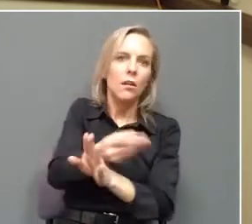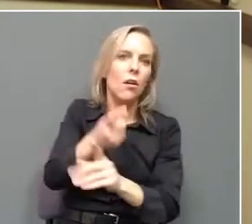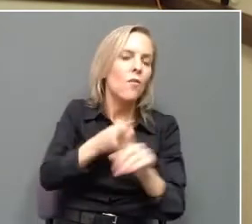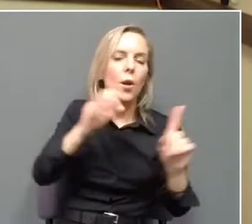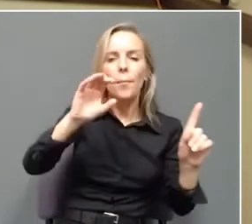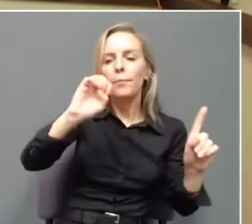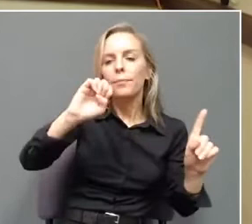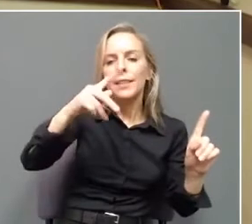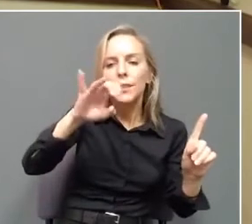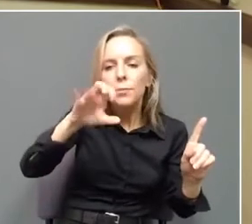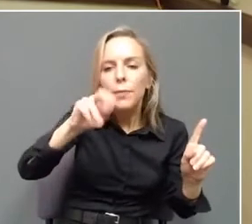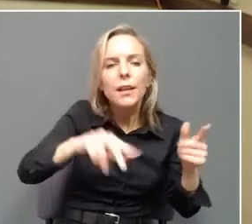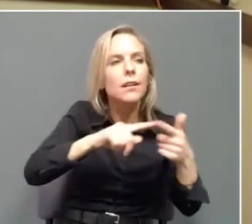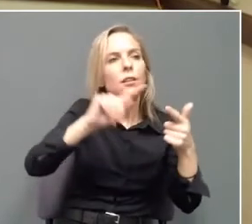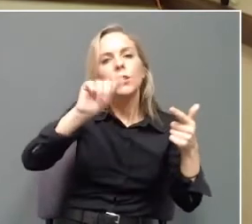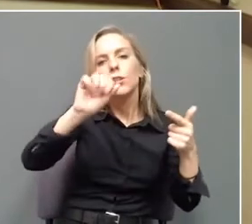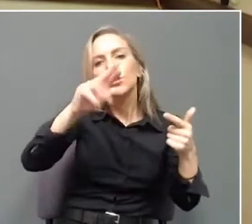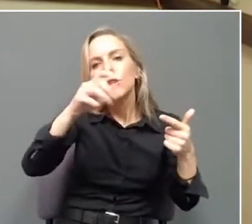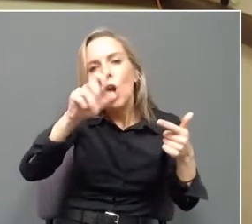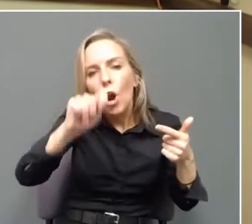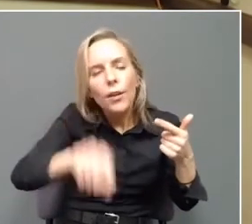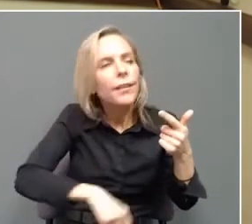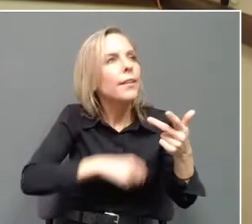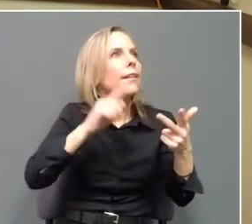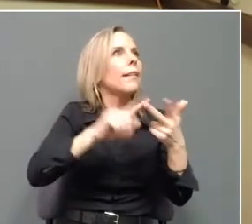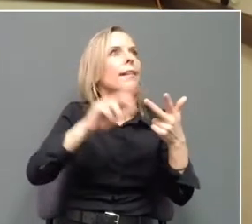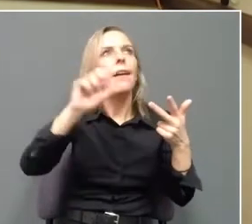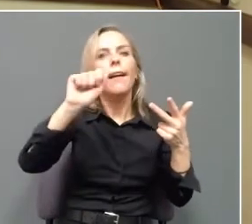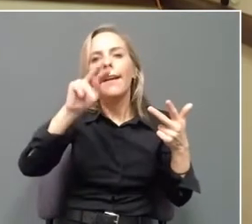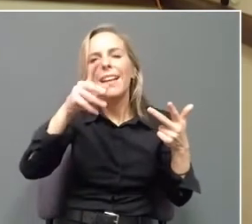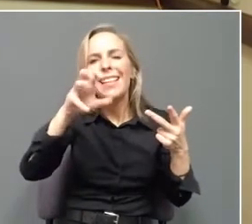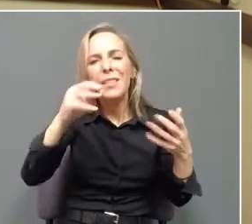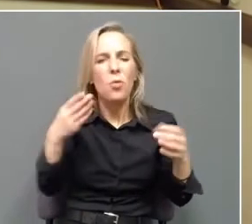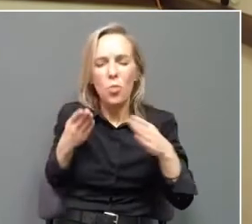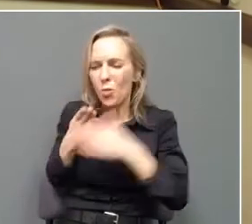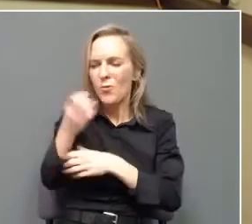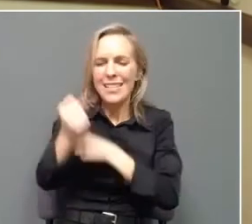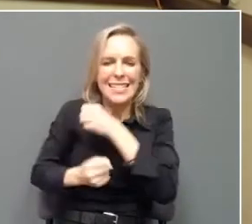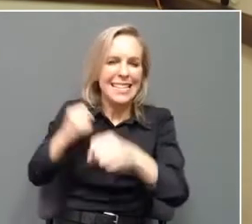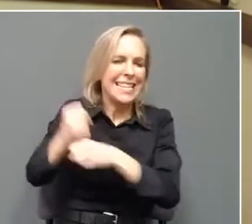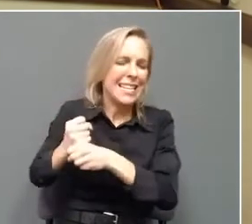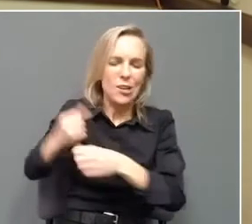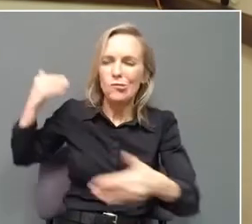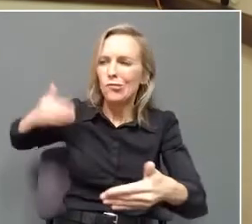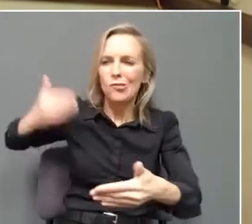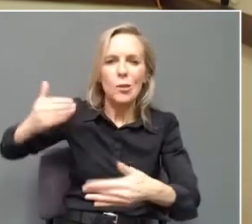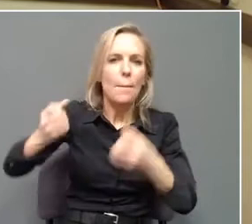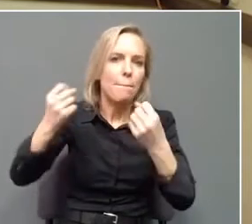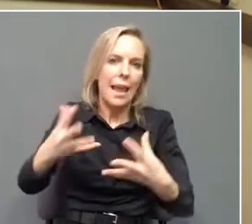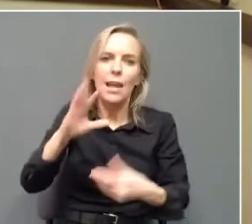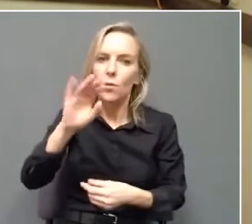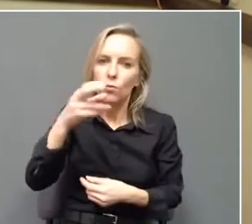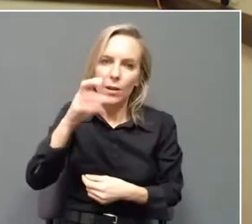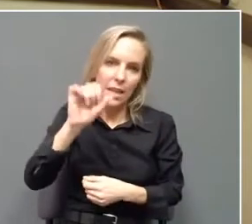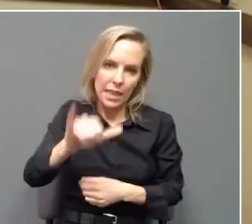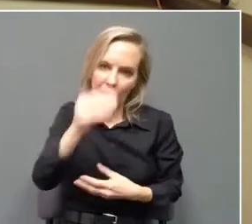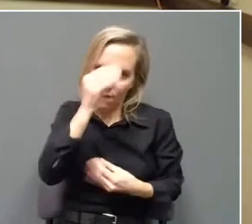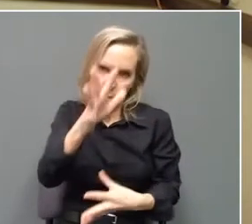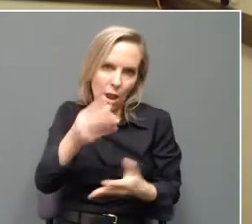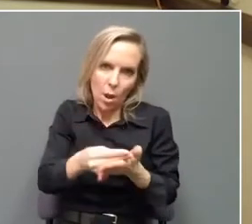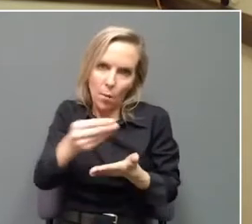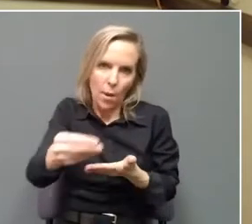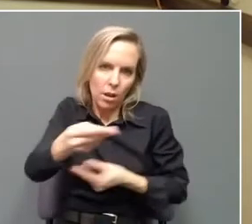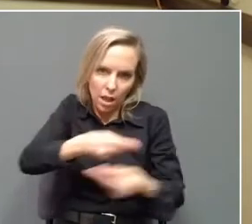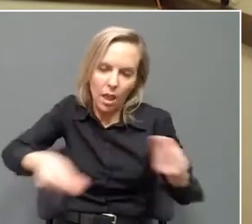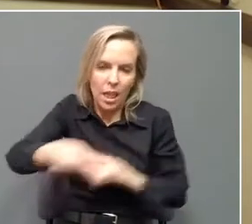Target, Anthem, lots of breaches that have occurred. That information is bought and sold every day and that's what scammers are